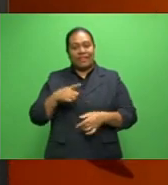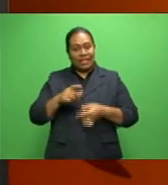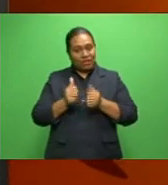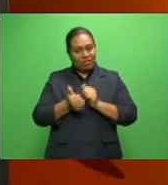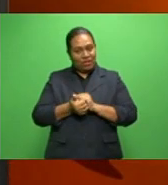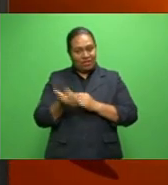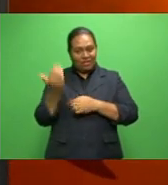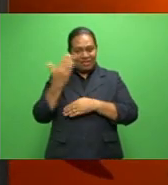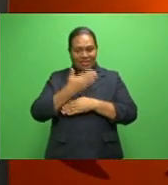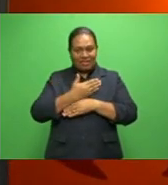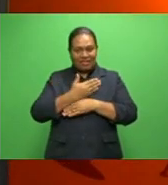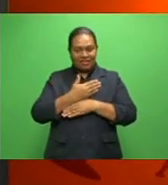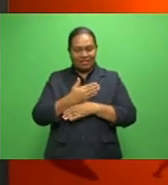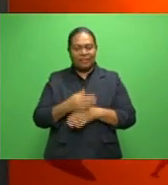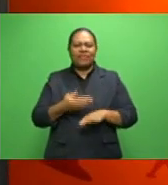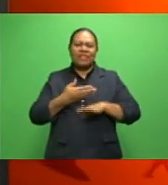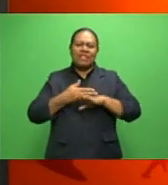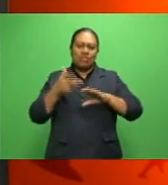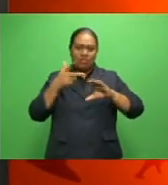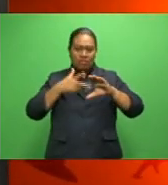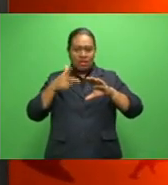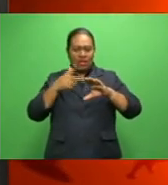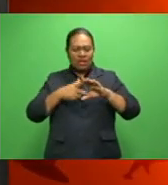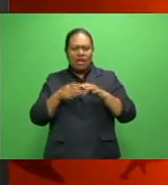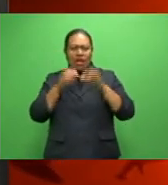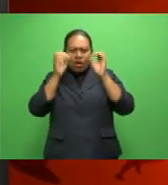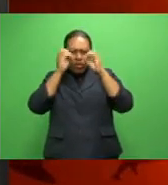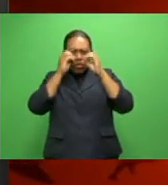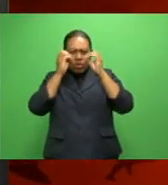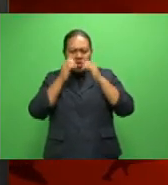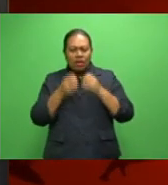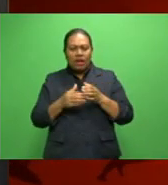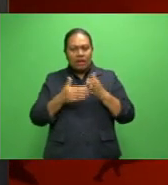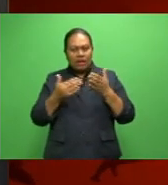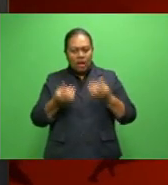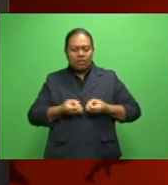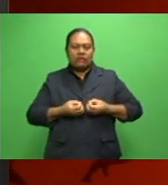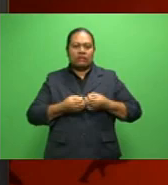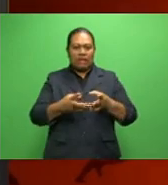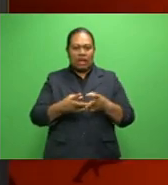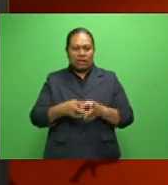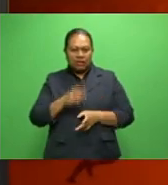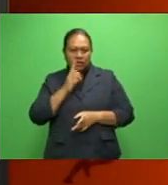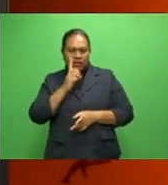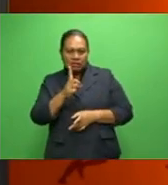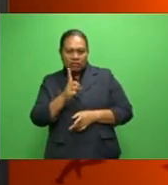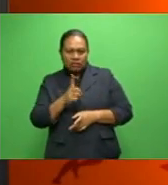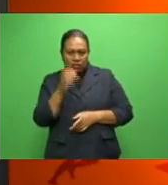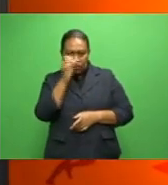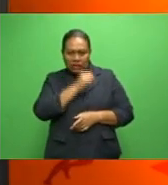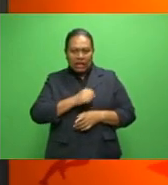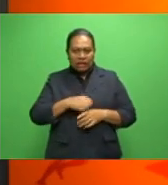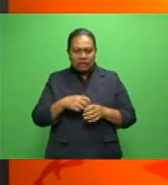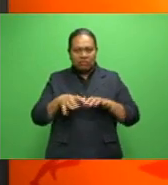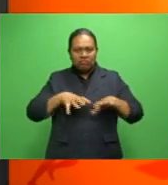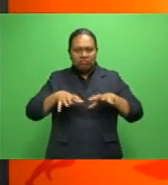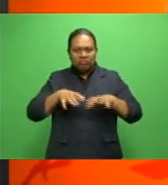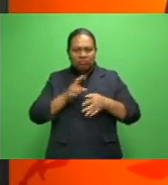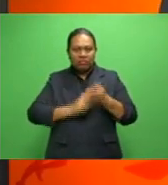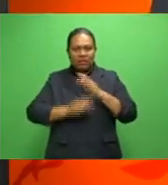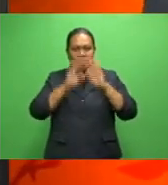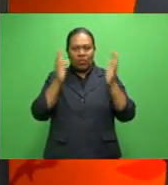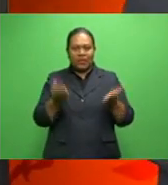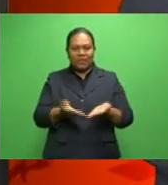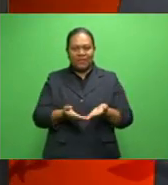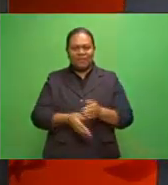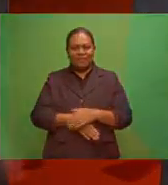from sports tonight in New Media. Google's Android phones will now start detecting earthquakes around the world. Details coming up.